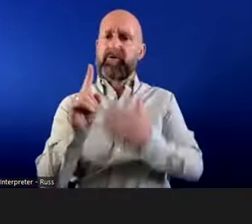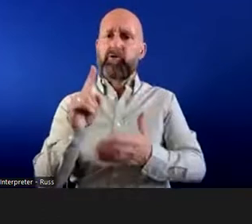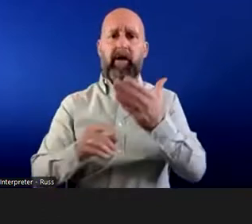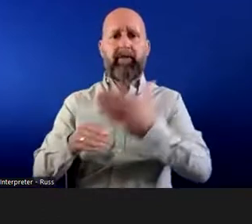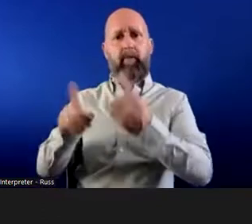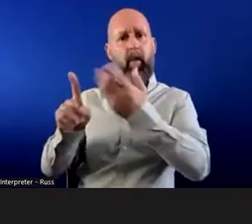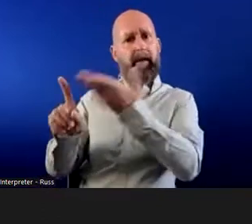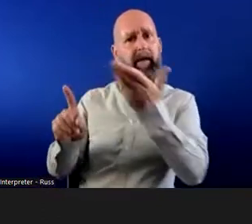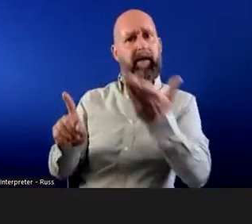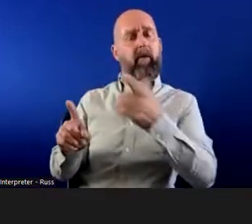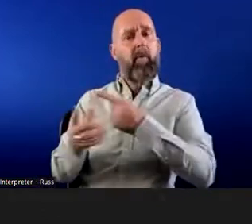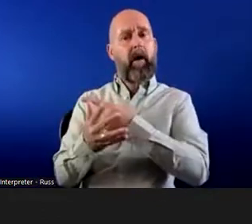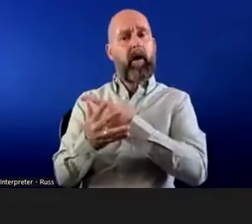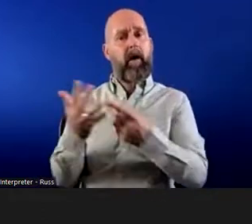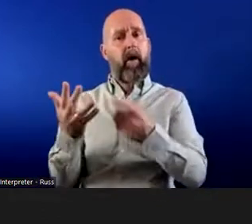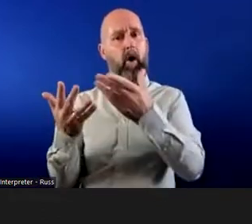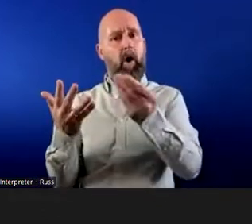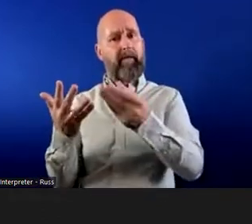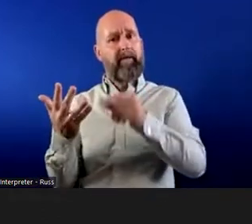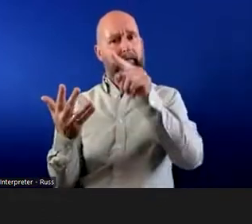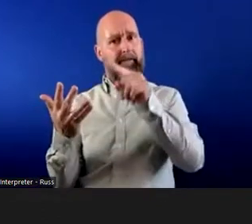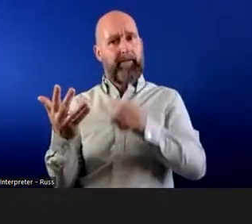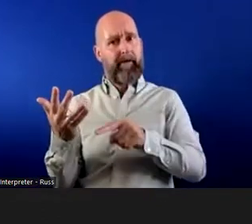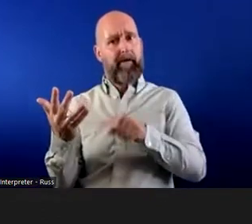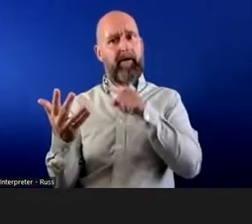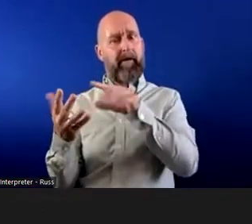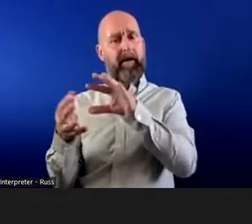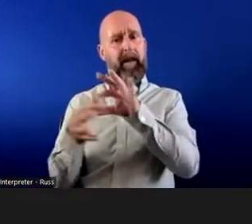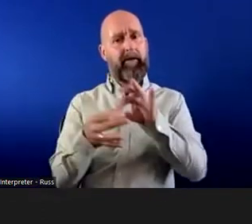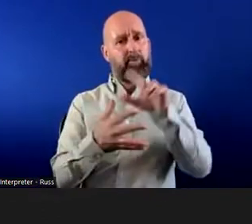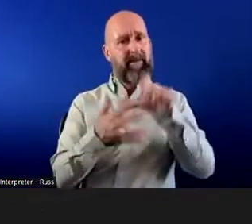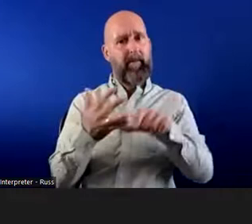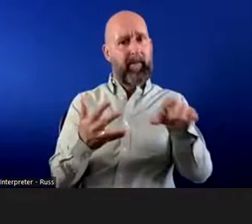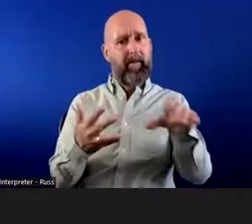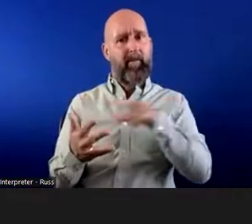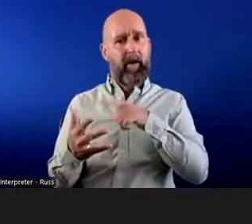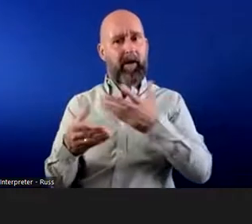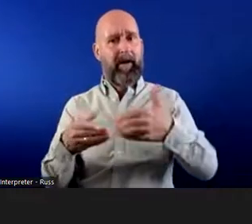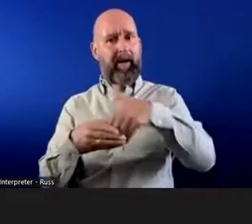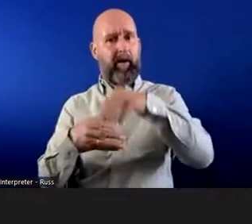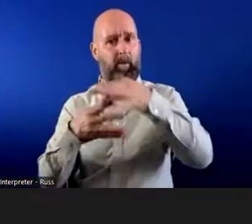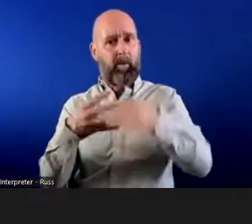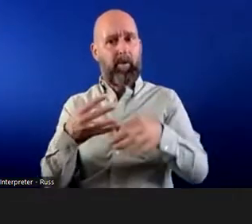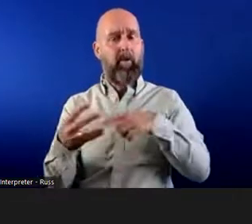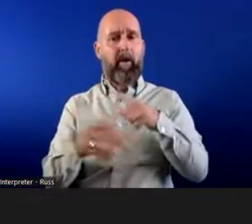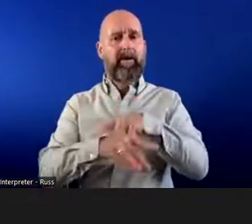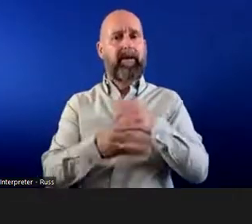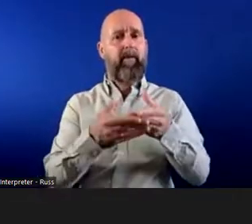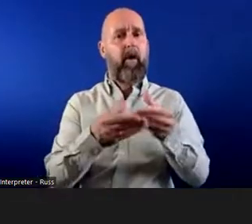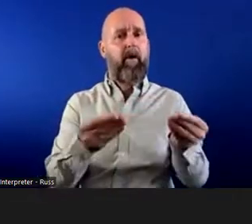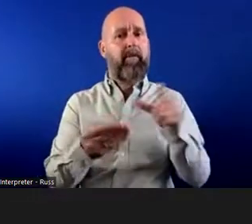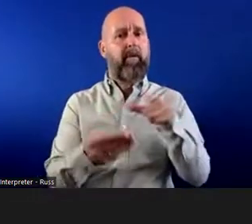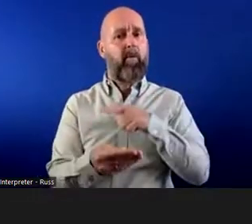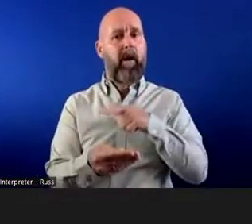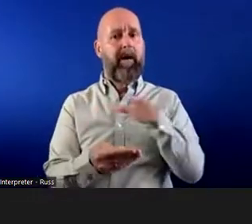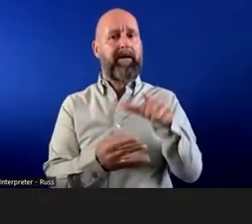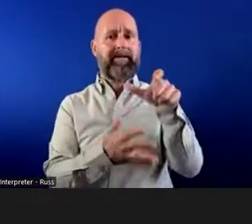if all the absences allowed are taken up with disability related matters because they did include the time she took off for her as a result of her